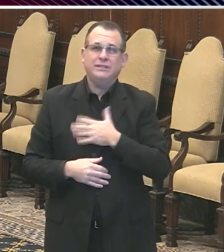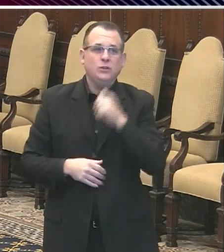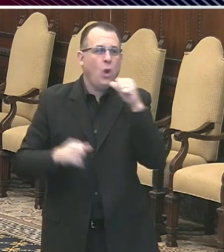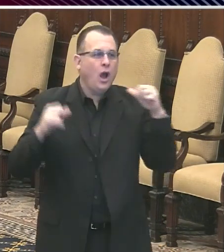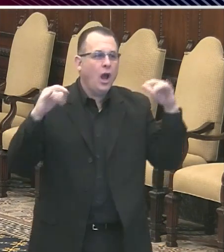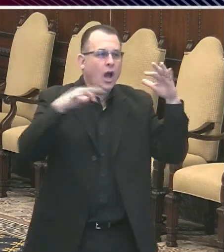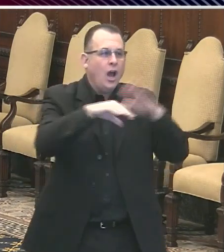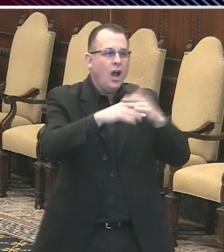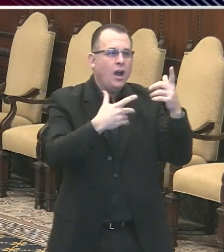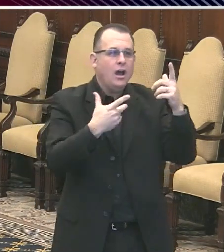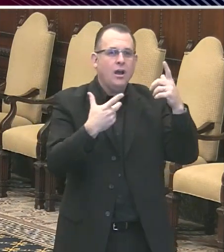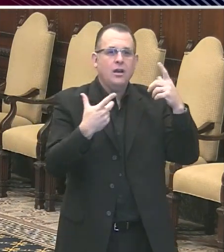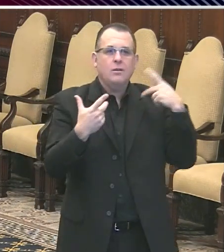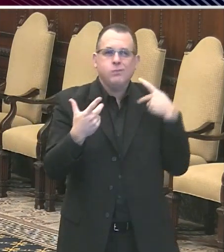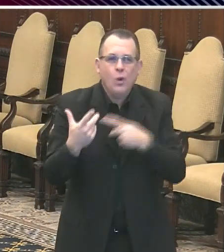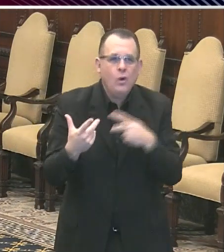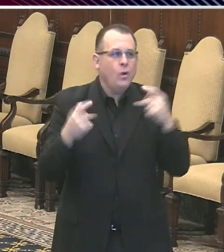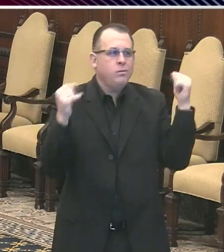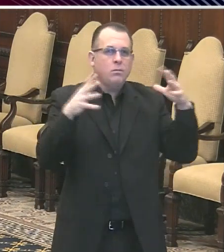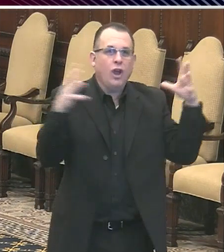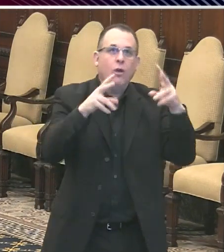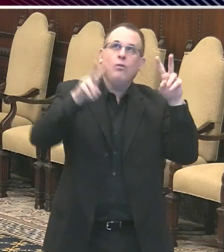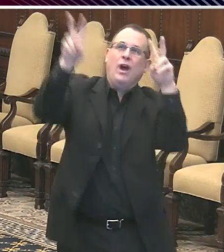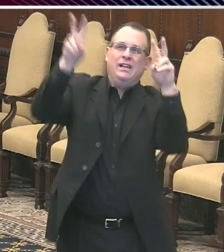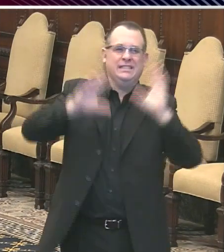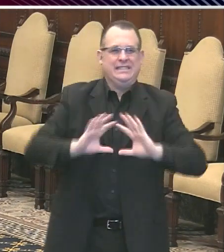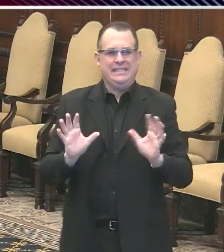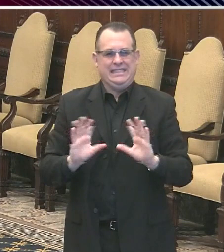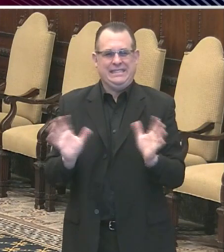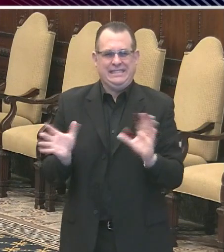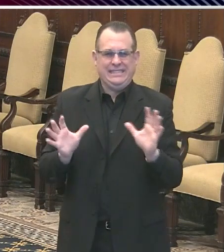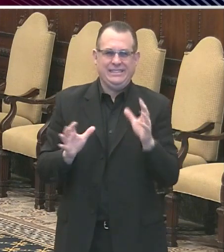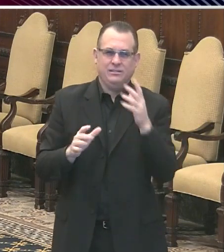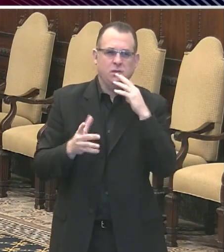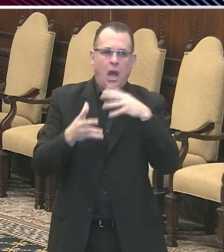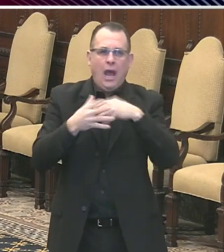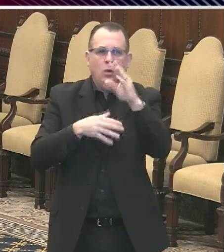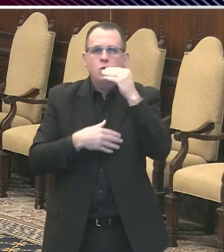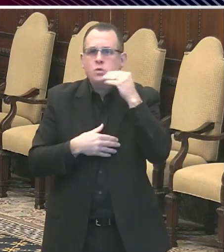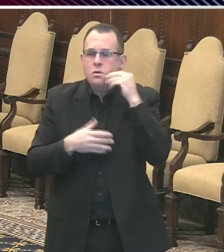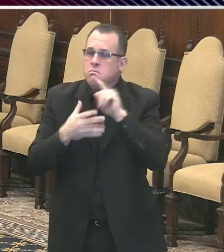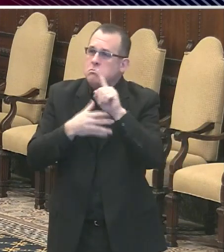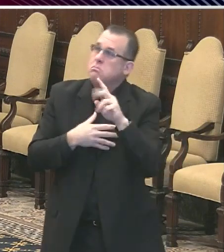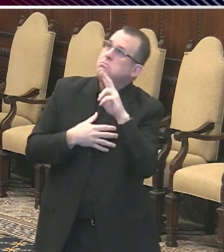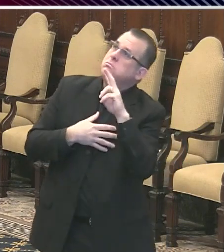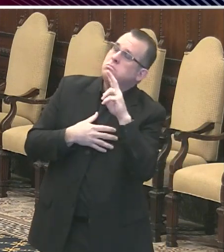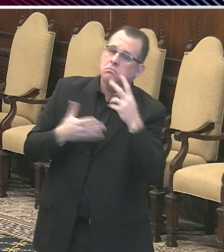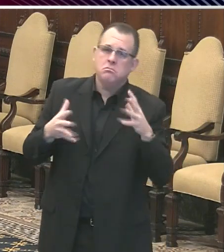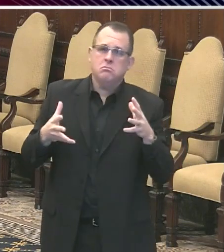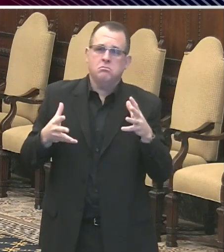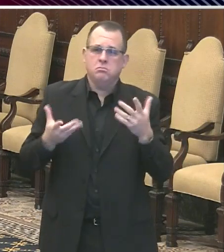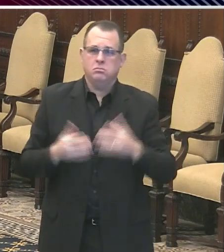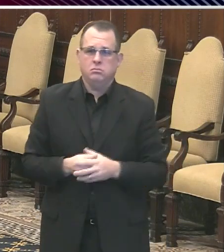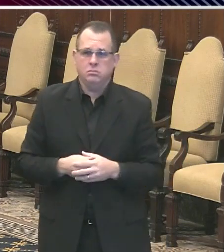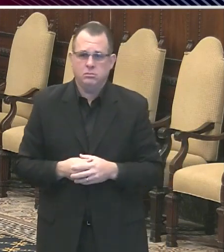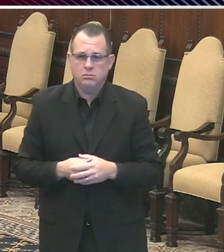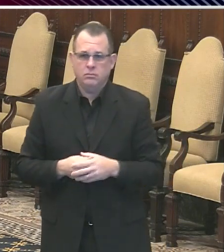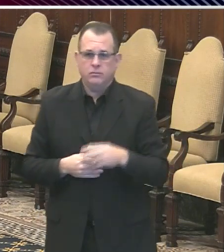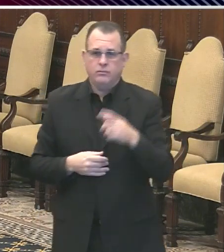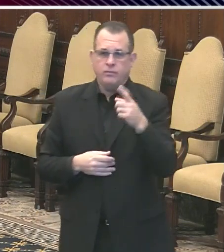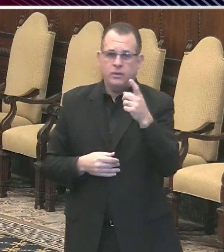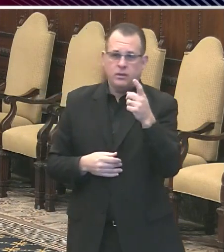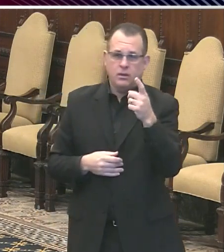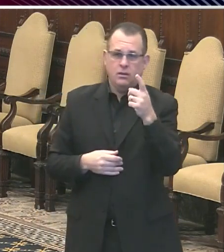gathering in large groups to view the flyover. The teams welcome and encourage viewers to tag the flyover on social media